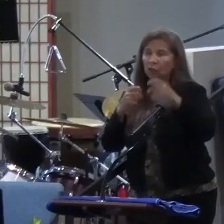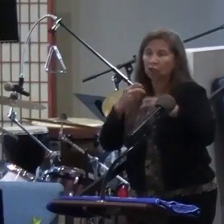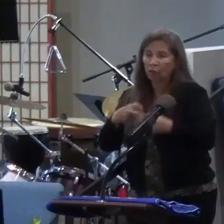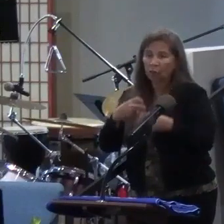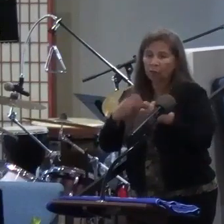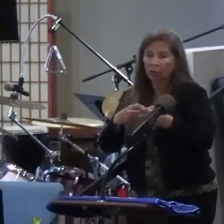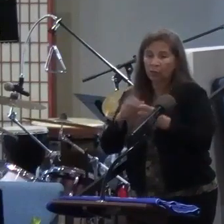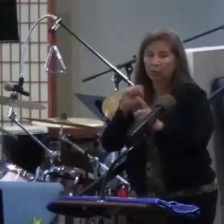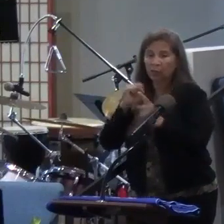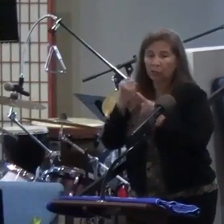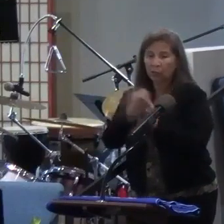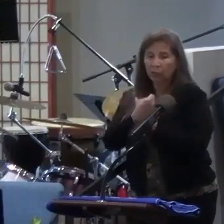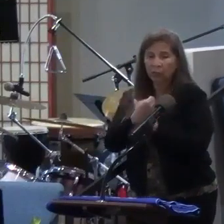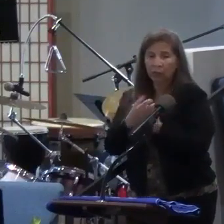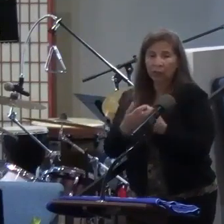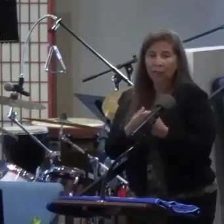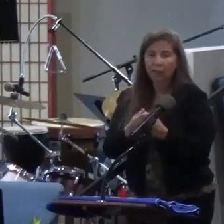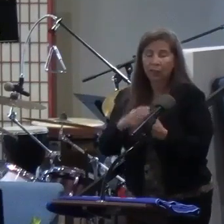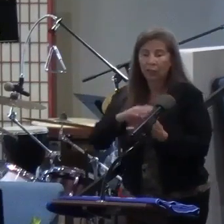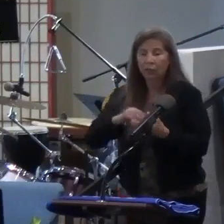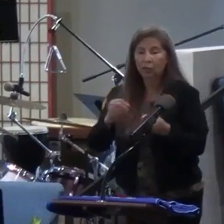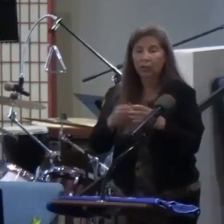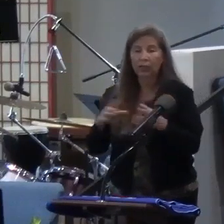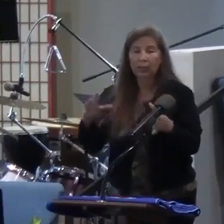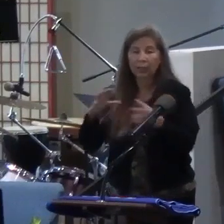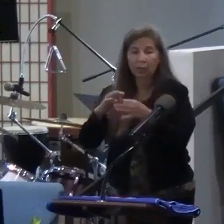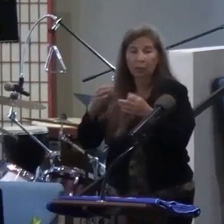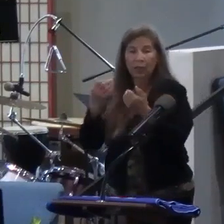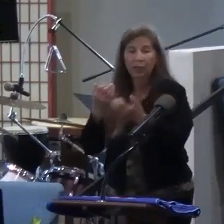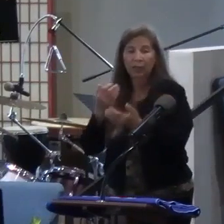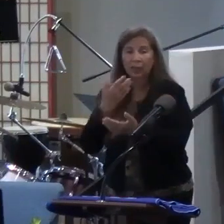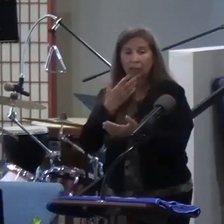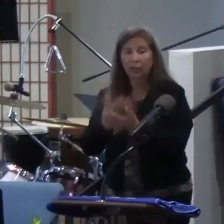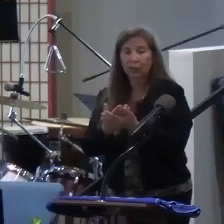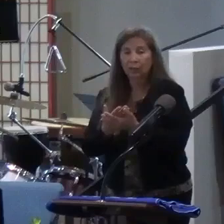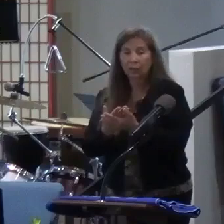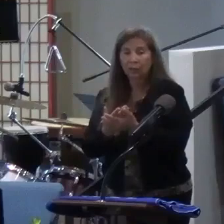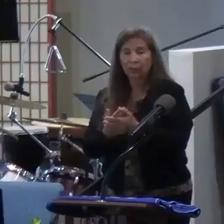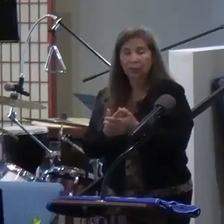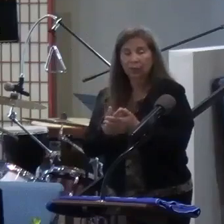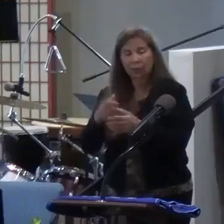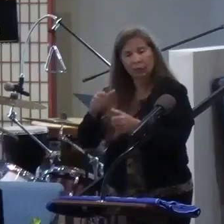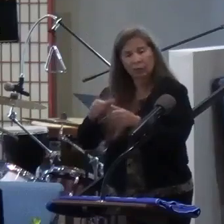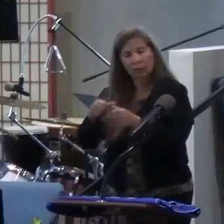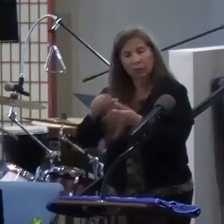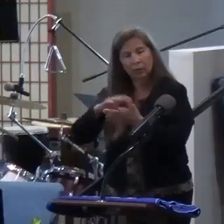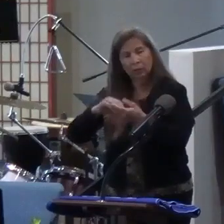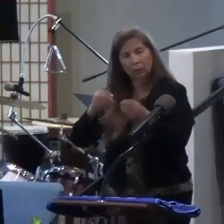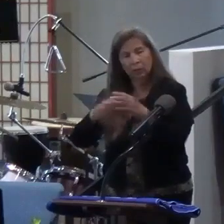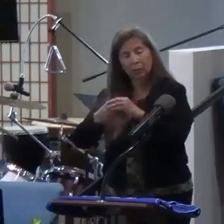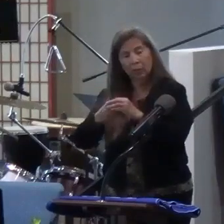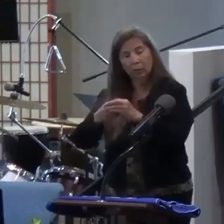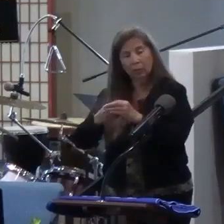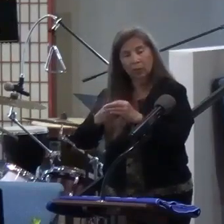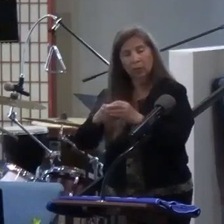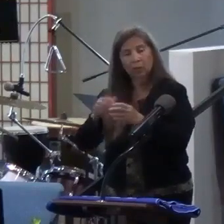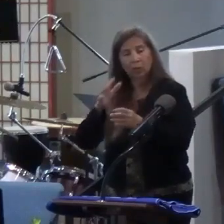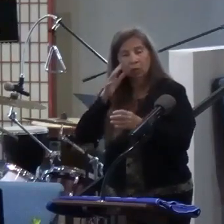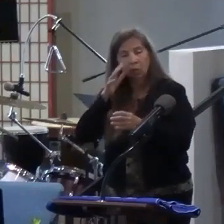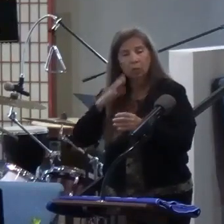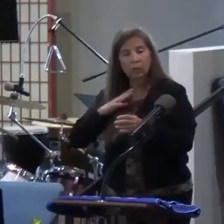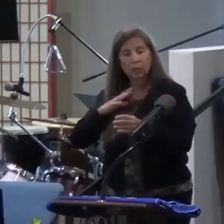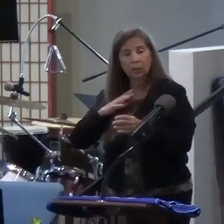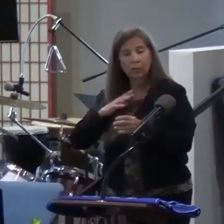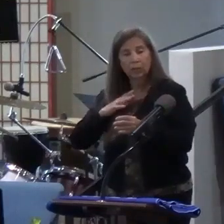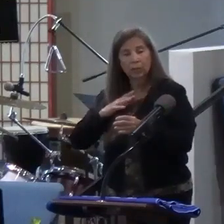And then finally, the story that I thought really connected well, do you remember the story about the woman who had